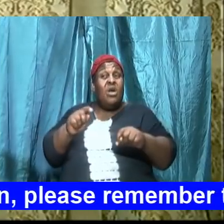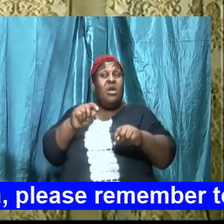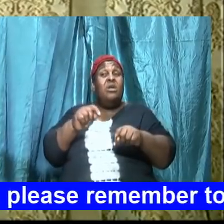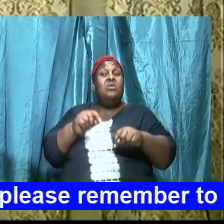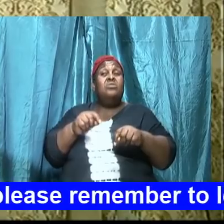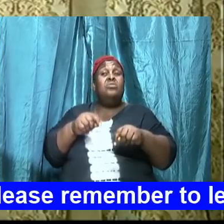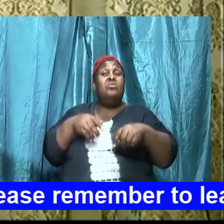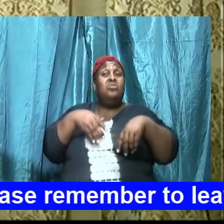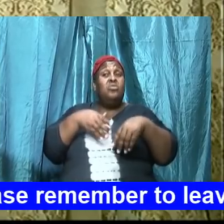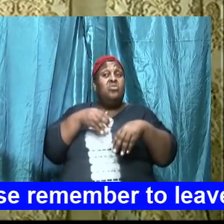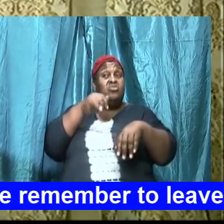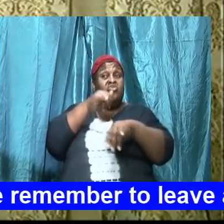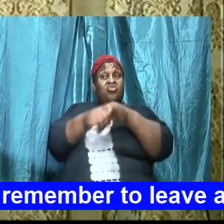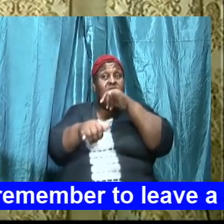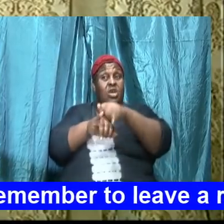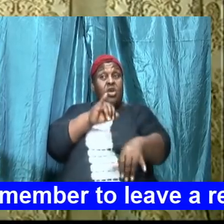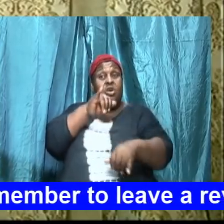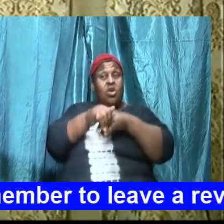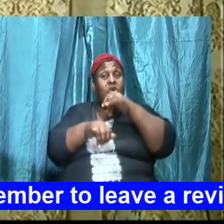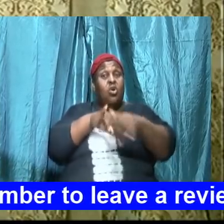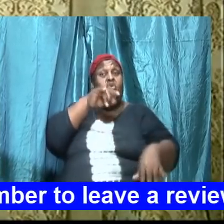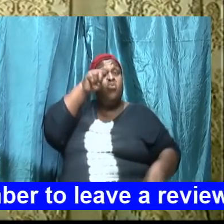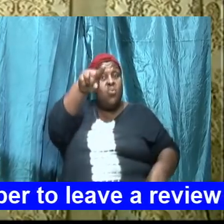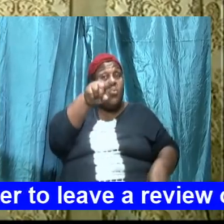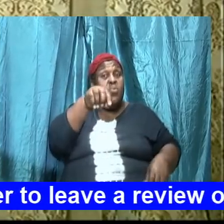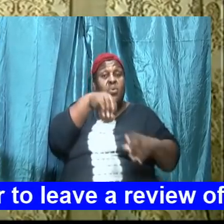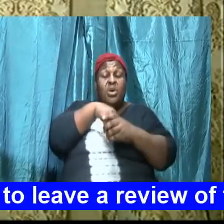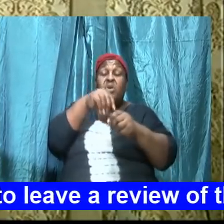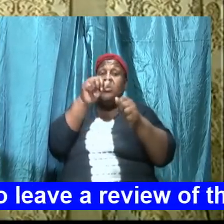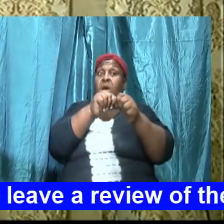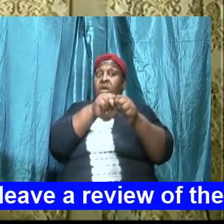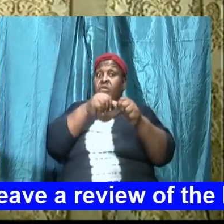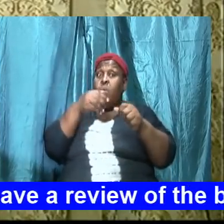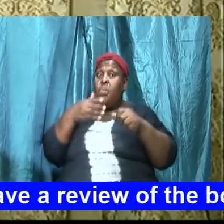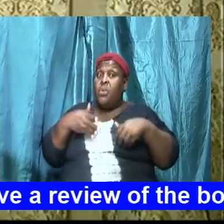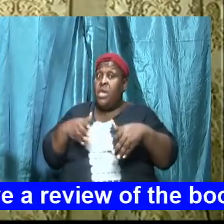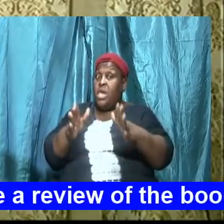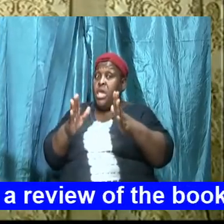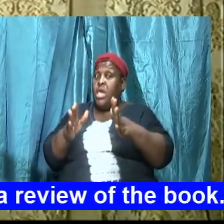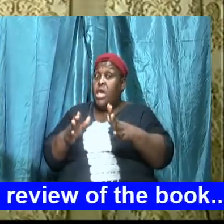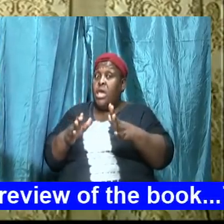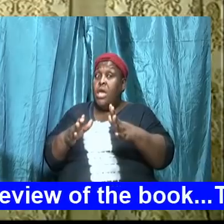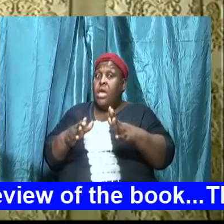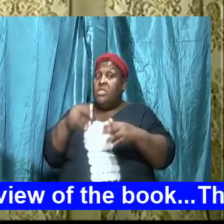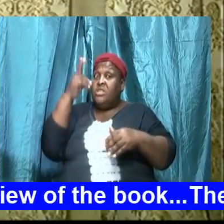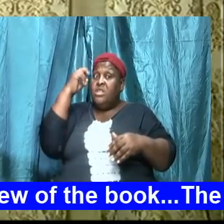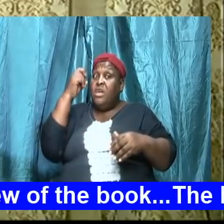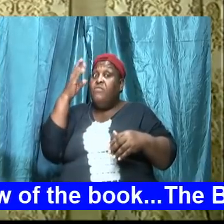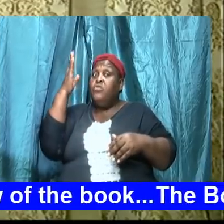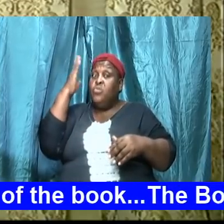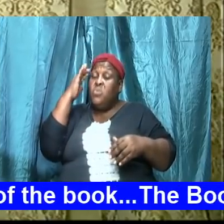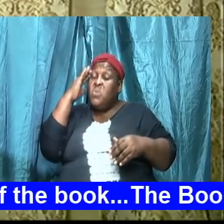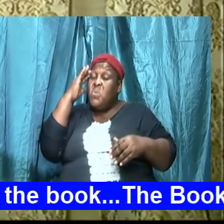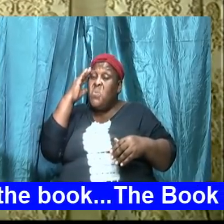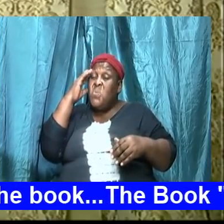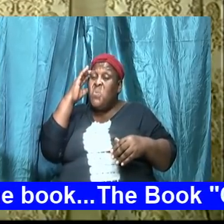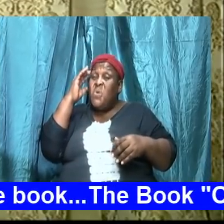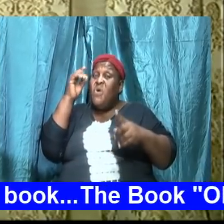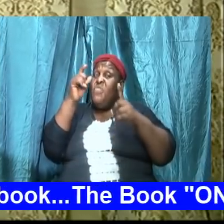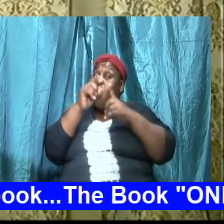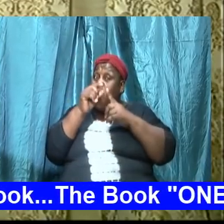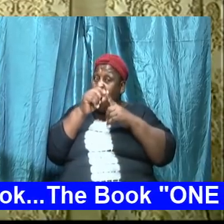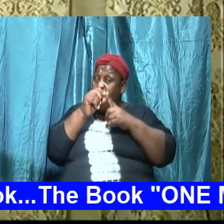knows the word he knows the power and the potency of the word and he is therefore going to do